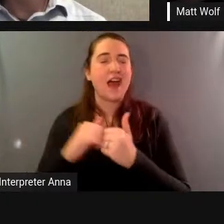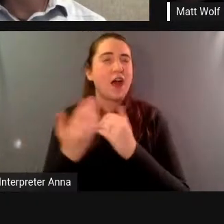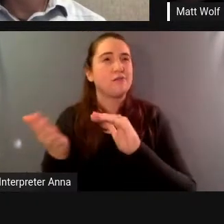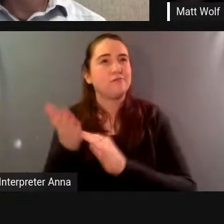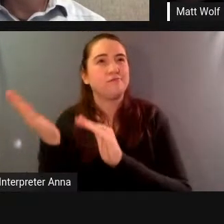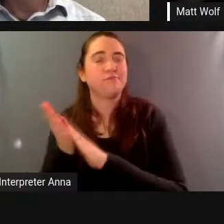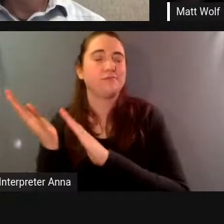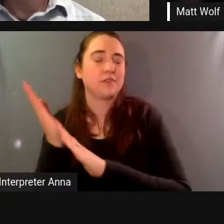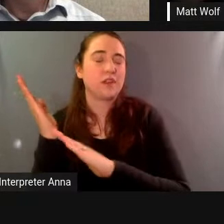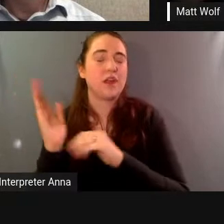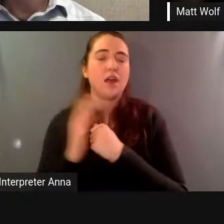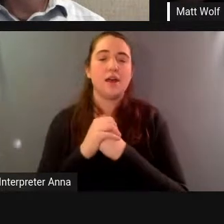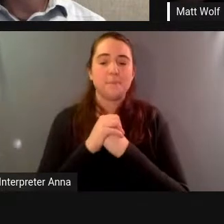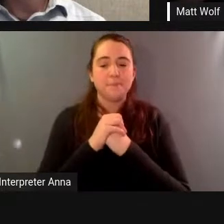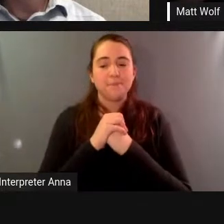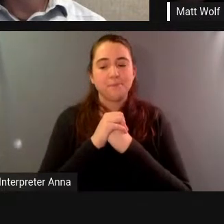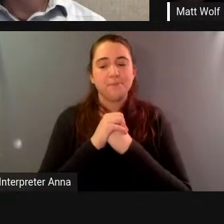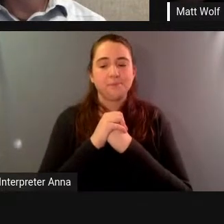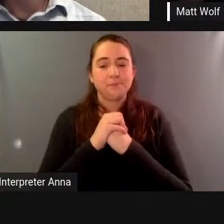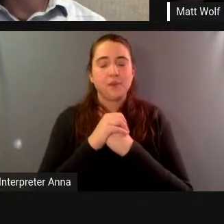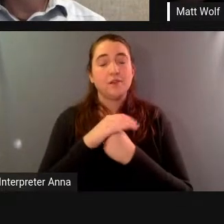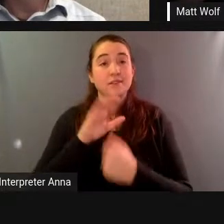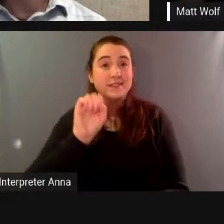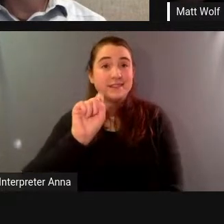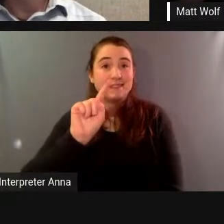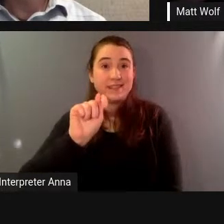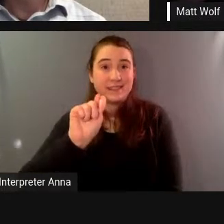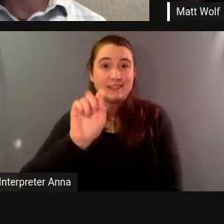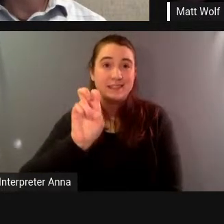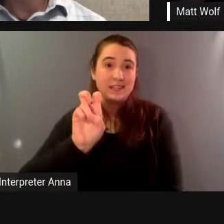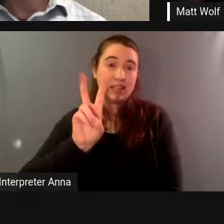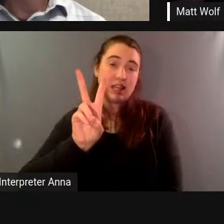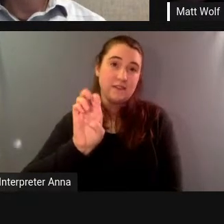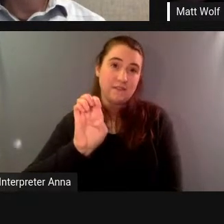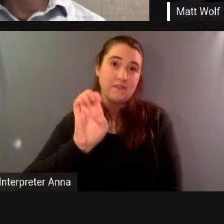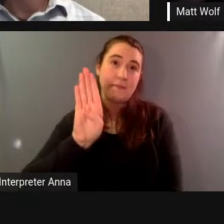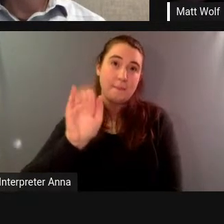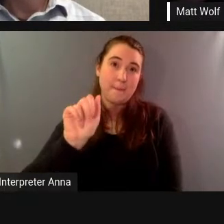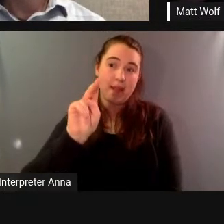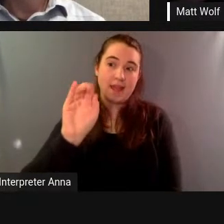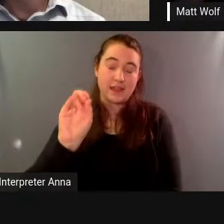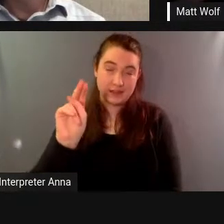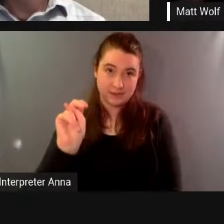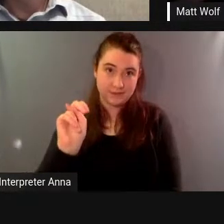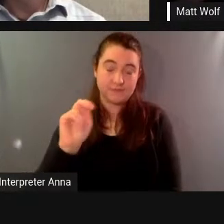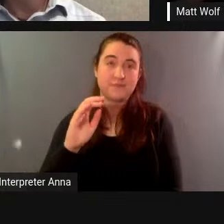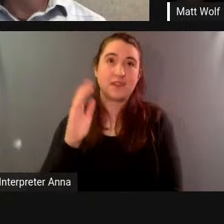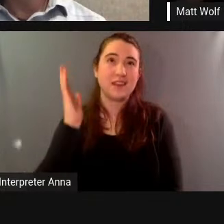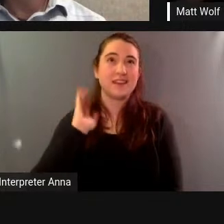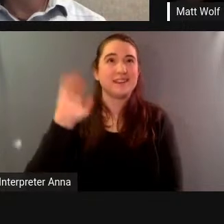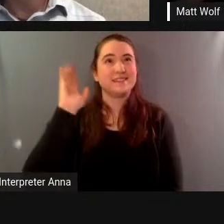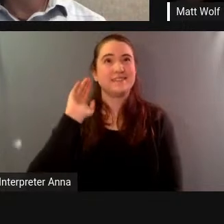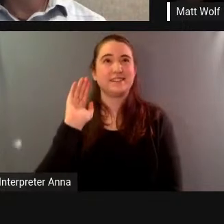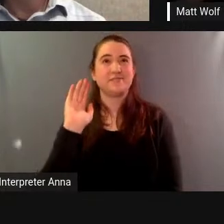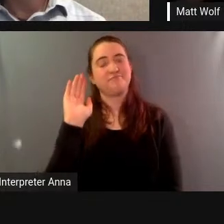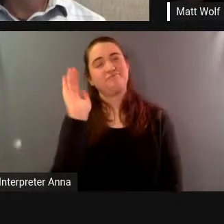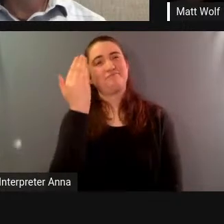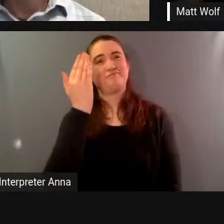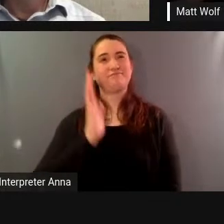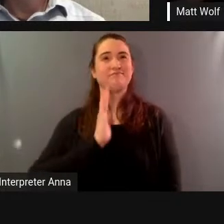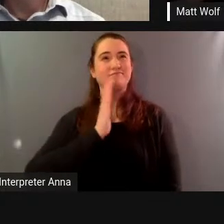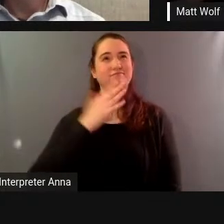but you know steve bannon was you know much more cosmetically appealing